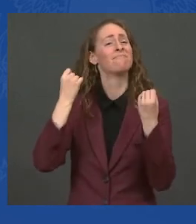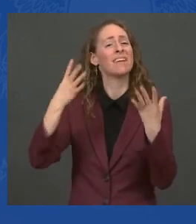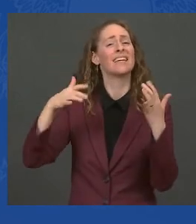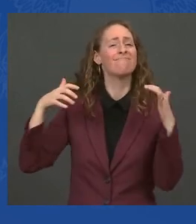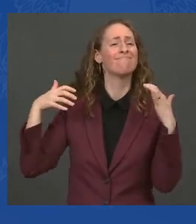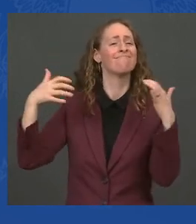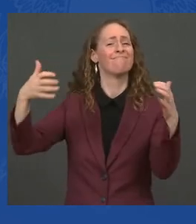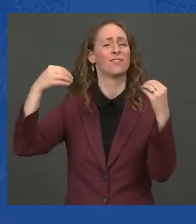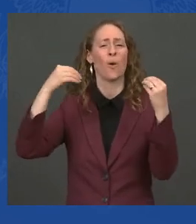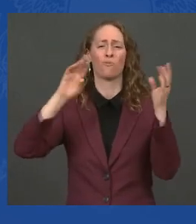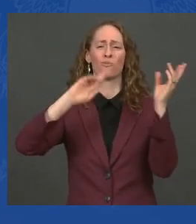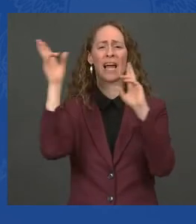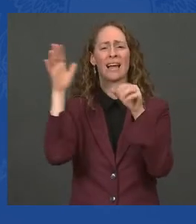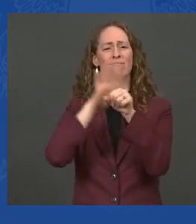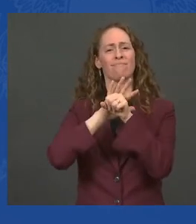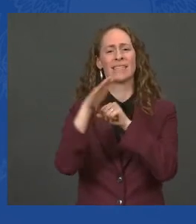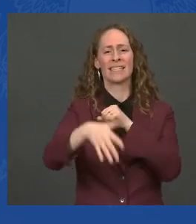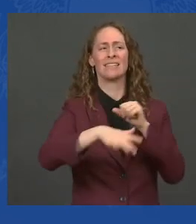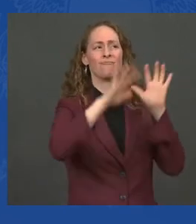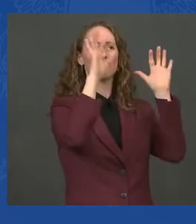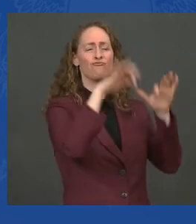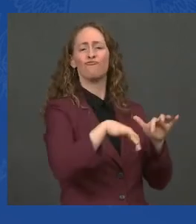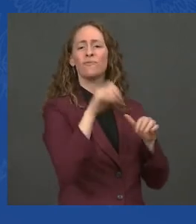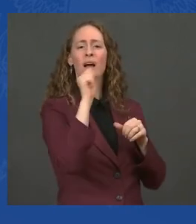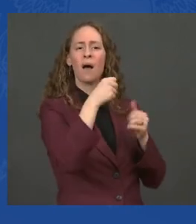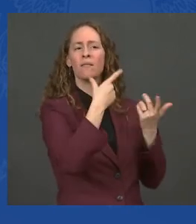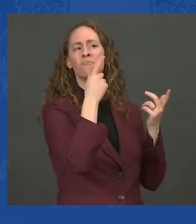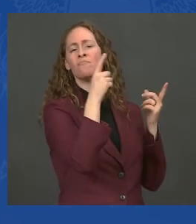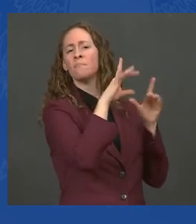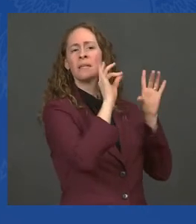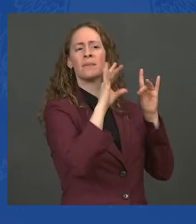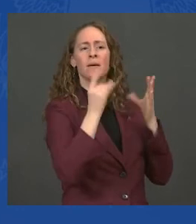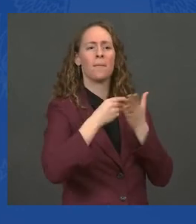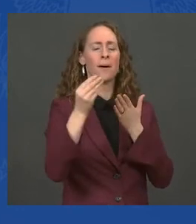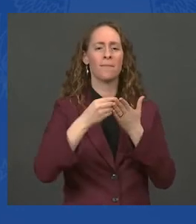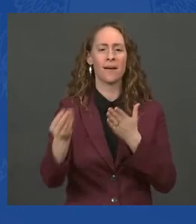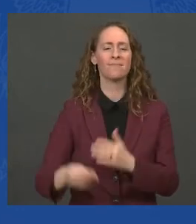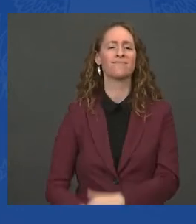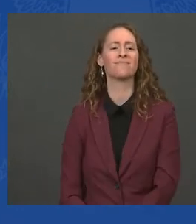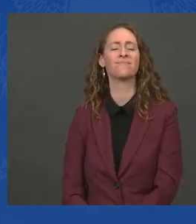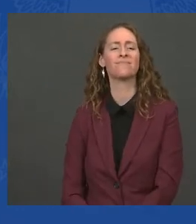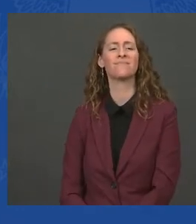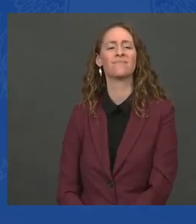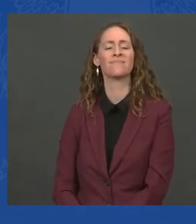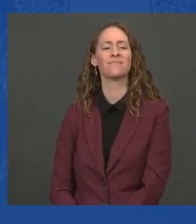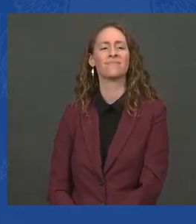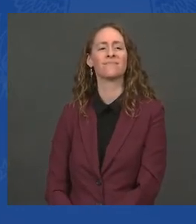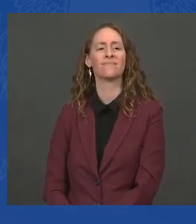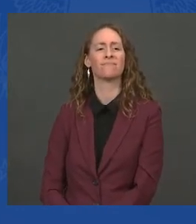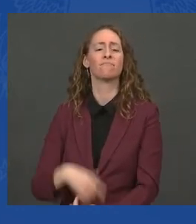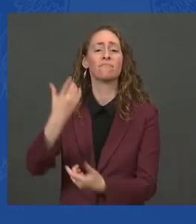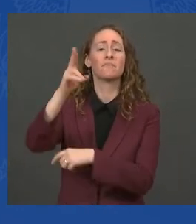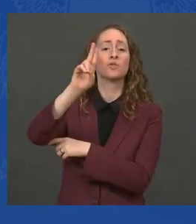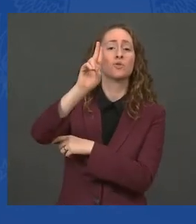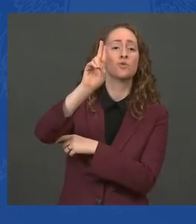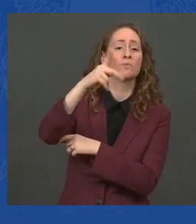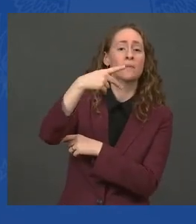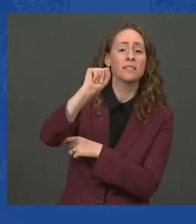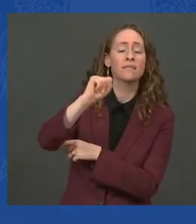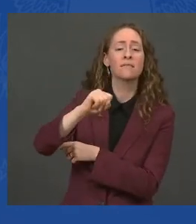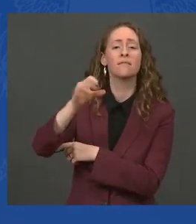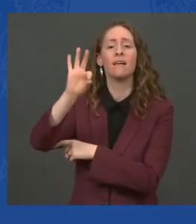suppliers, but the CEOs of UPS and FedEx, which are on track to deliver more packages than ever,